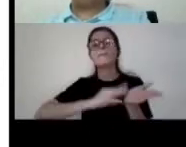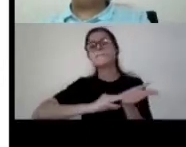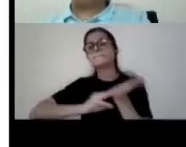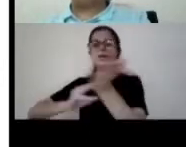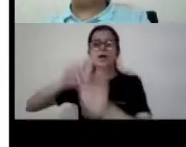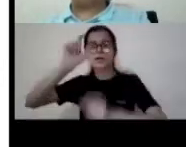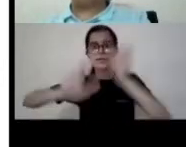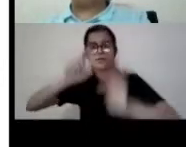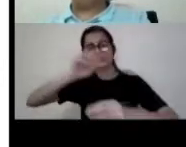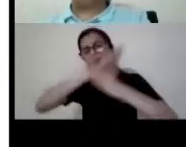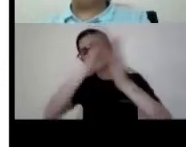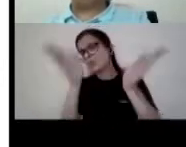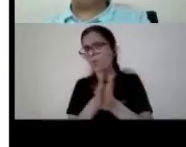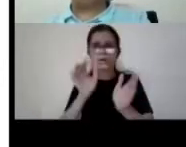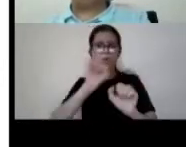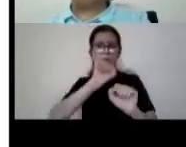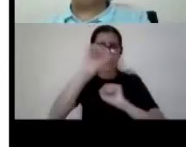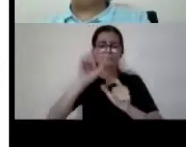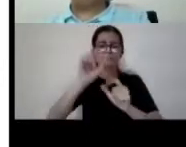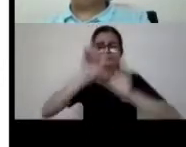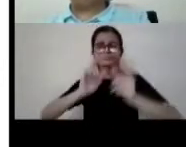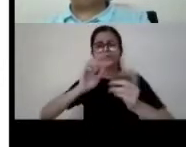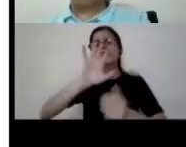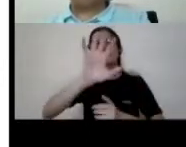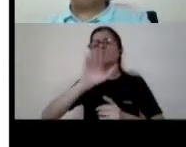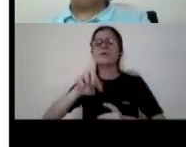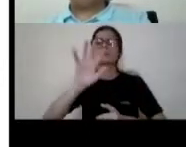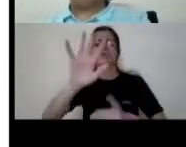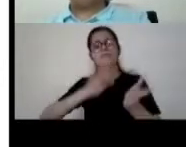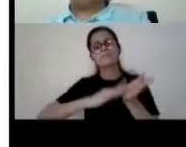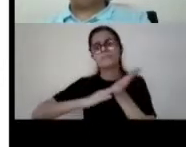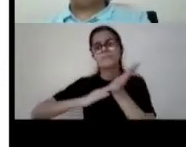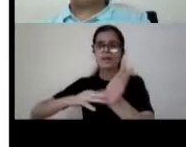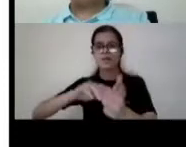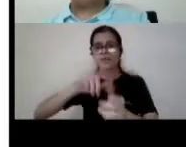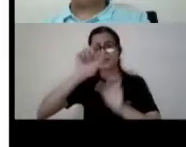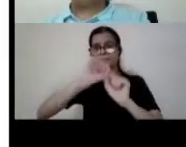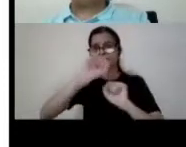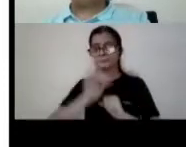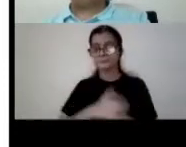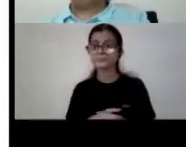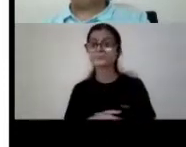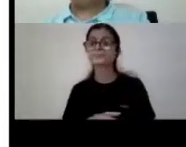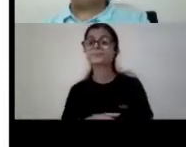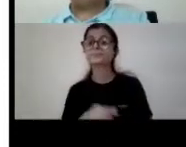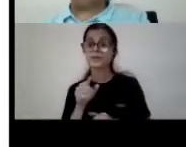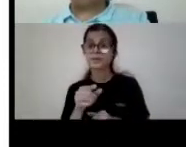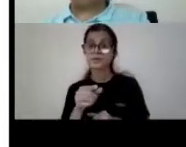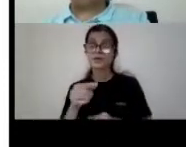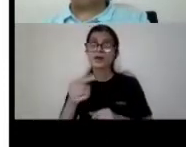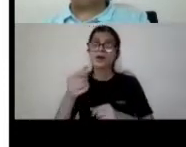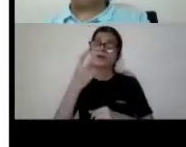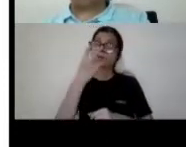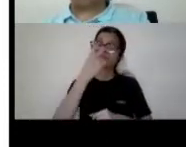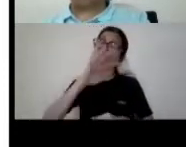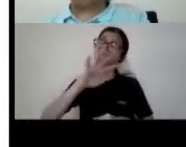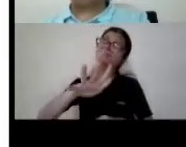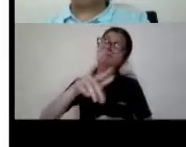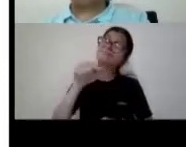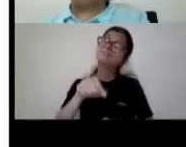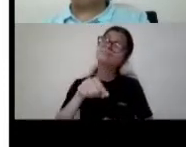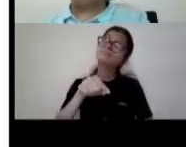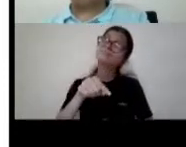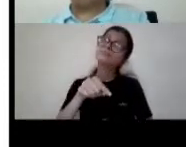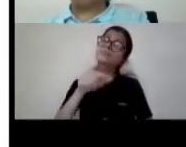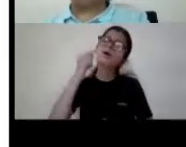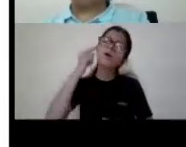total population is 5.5 million and population of persons with blindness in india as i said blindness low